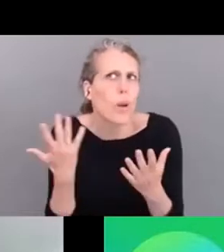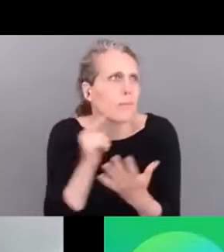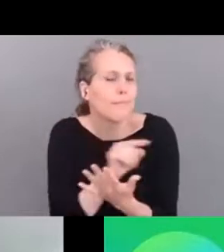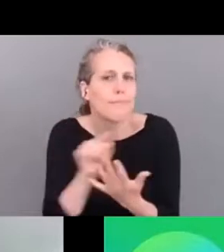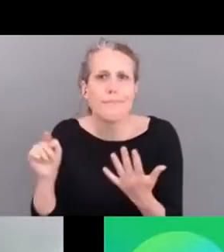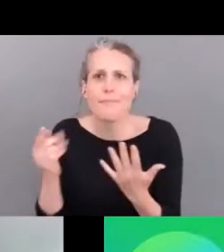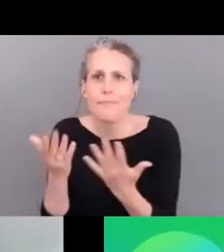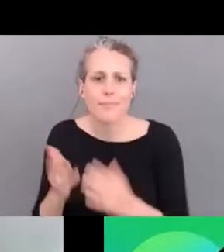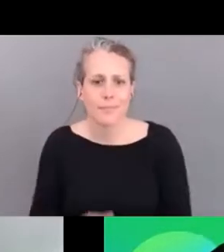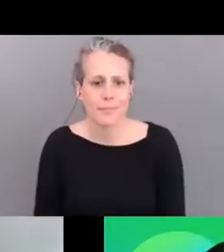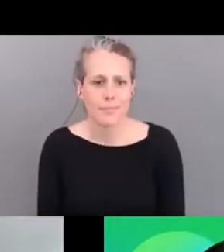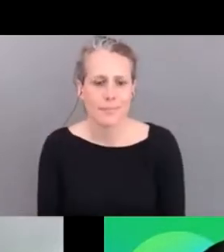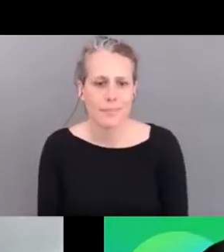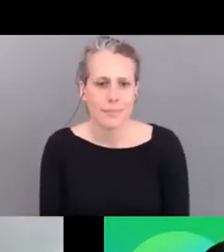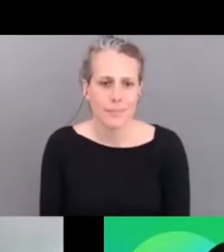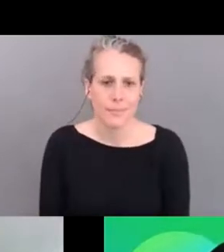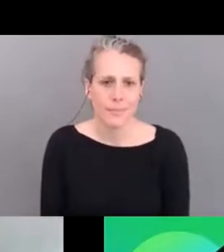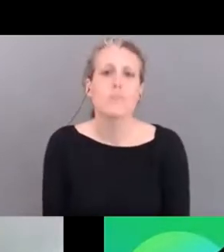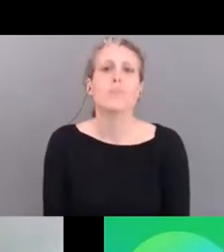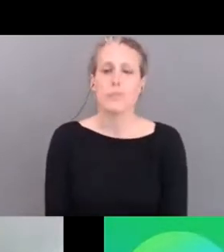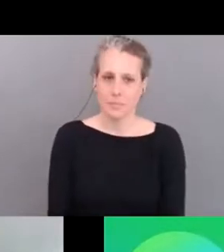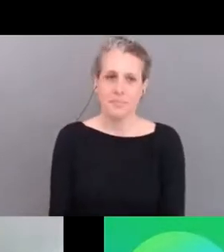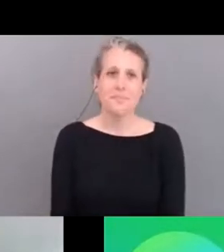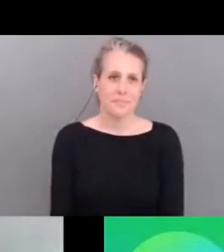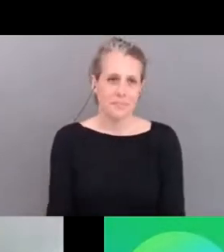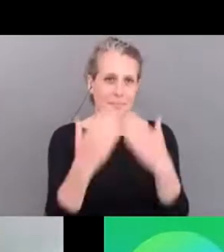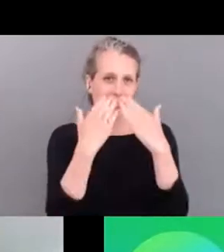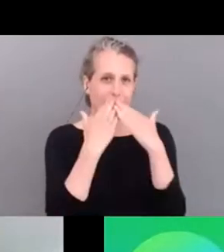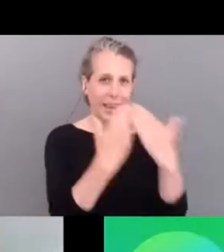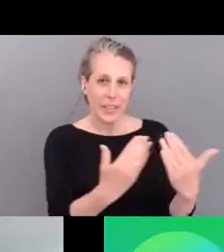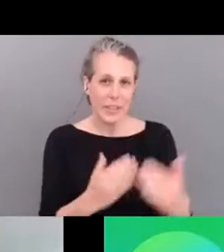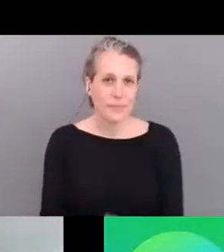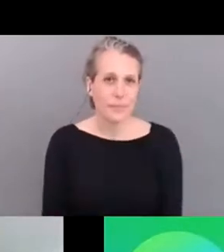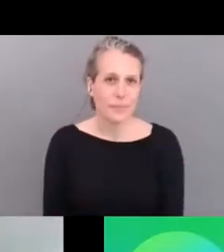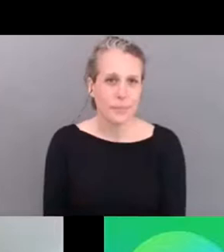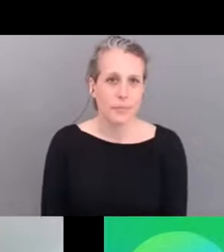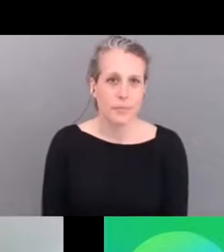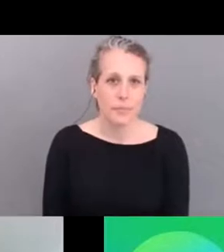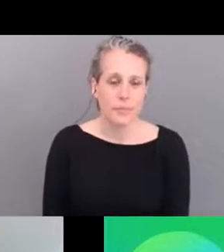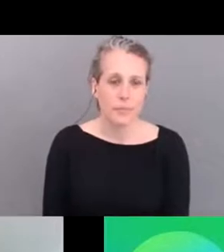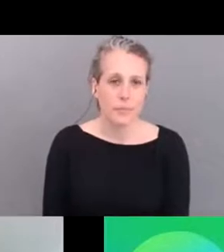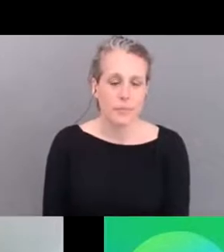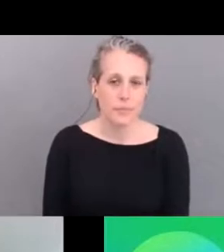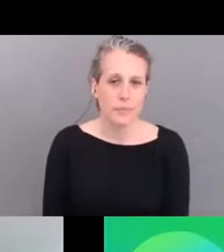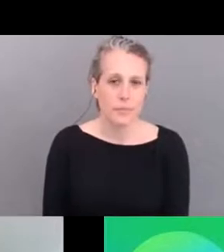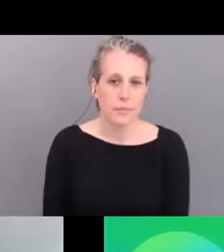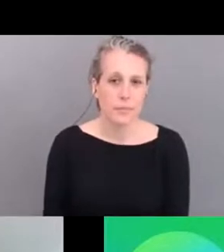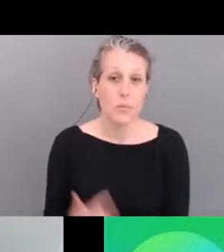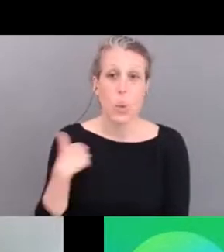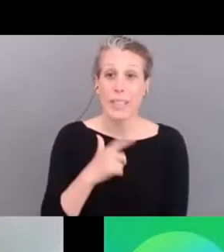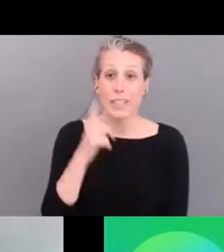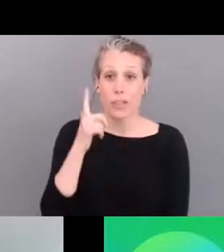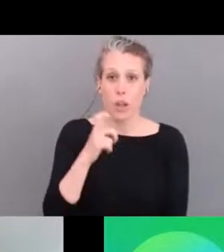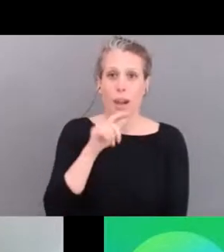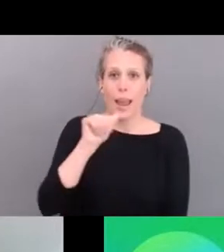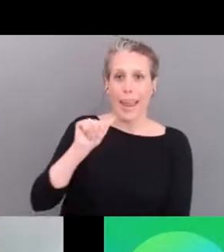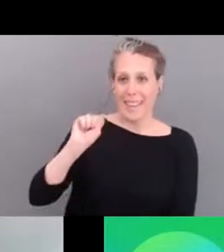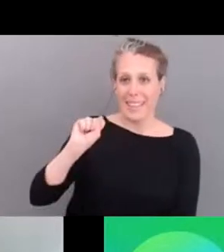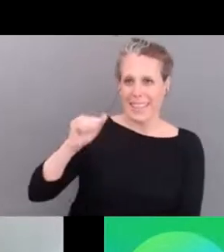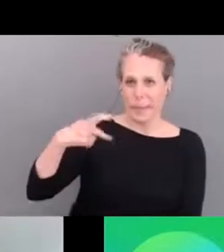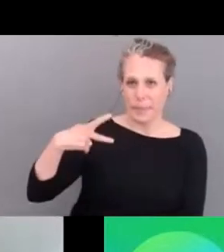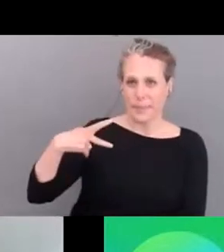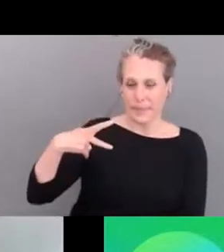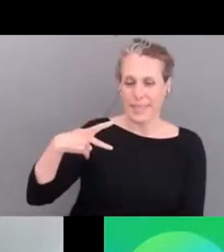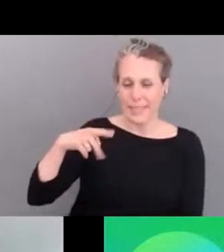yes uh thank you very much uh so uh we have started with the as sustainable as possible project at the beginning of